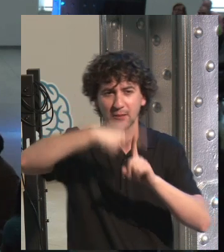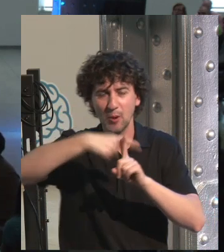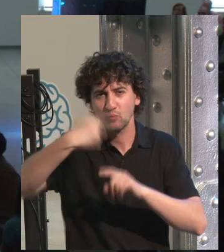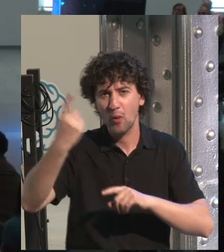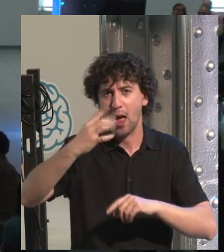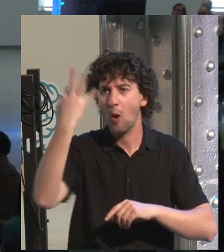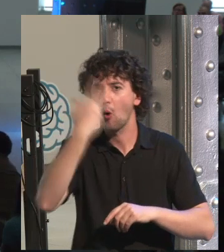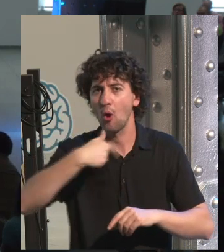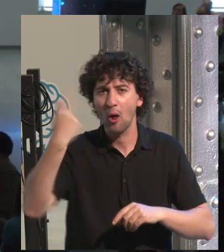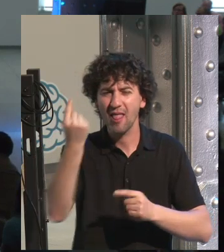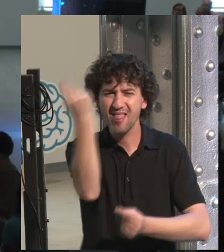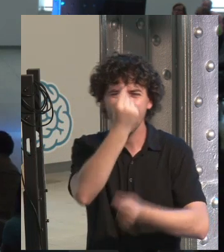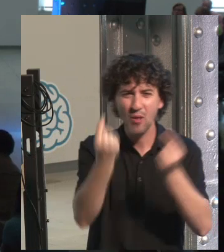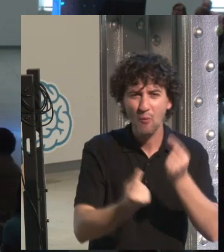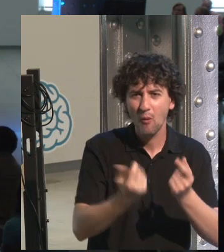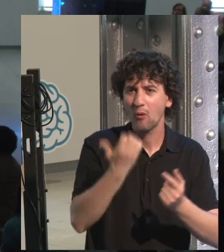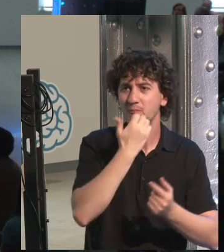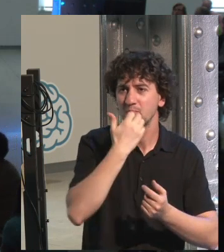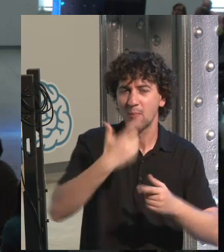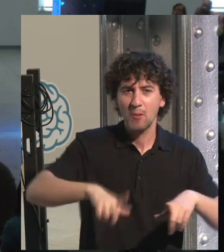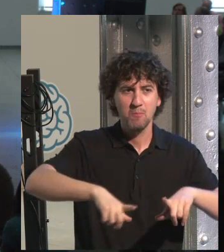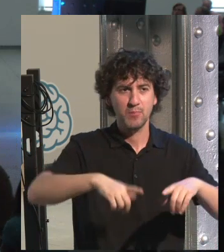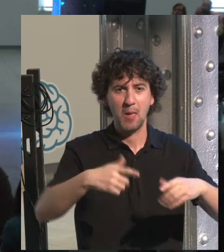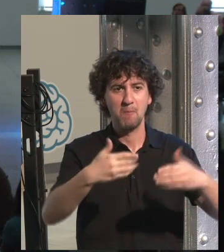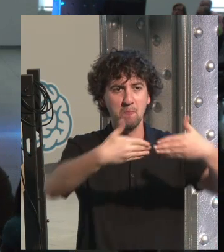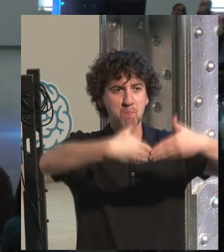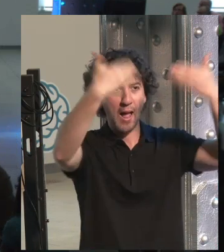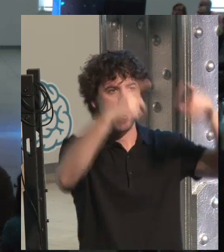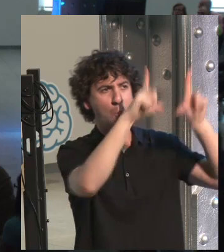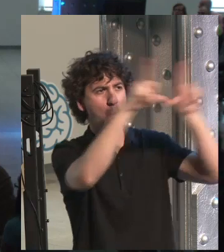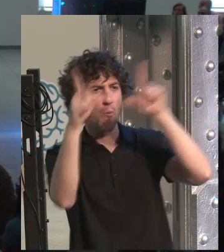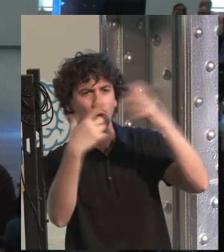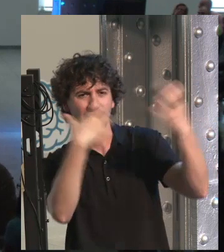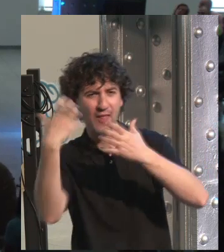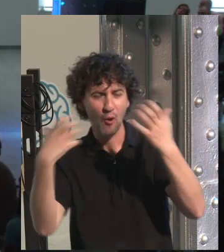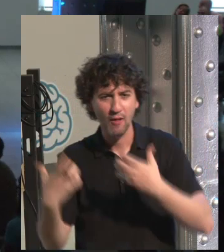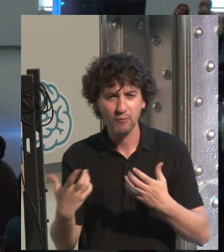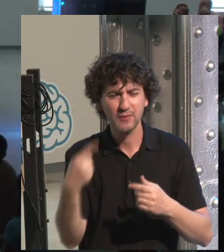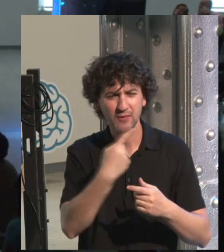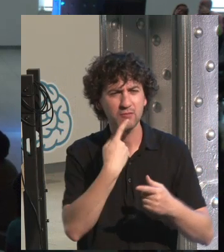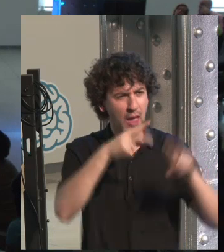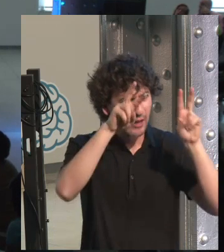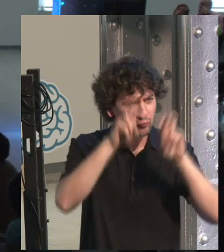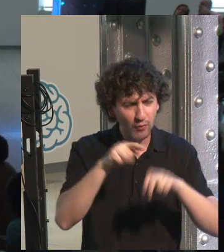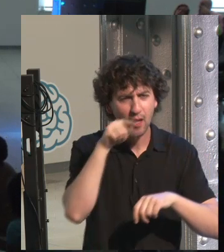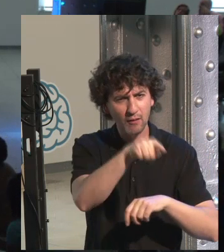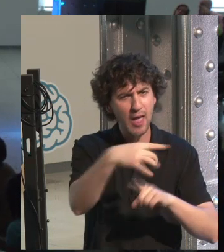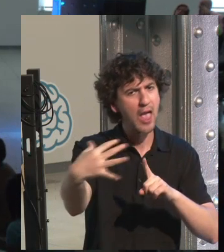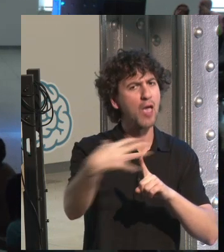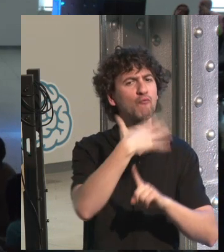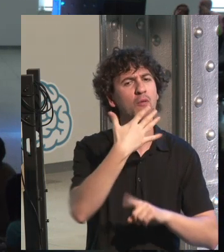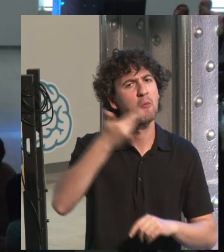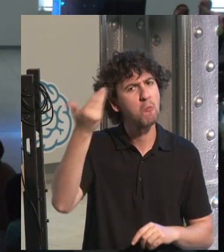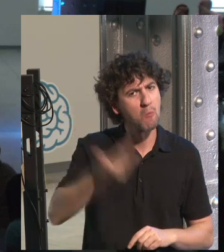light, temperature, colors, drawings, posters on the walls, there is a very